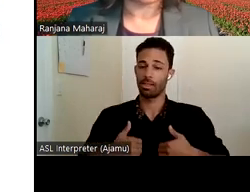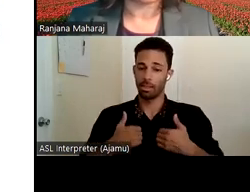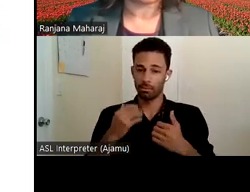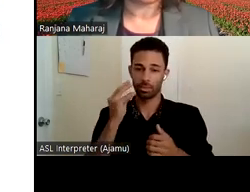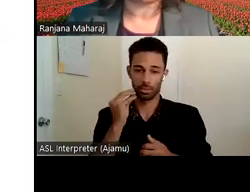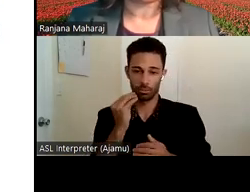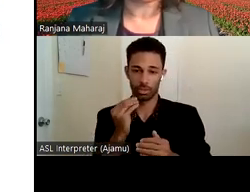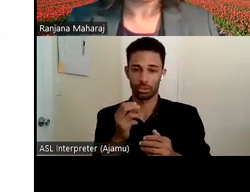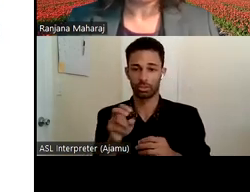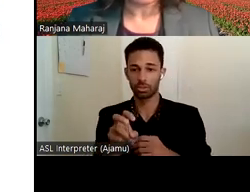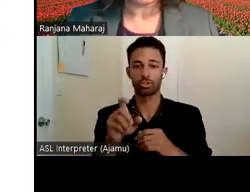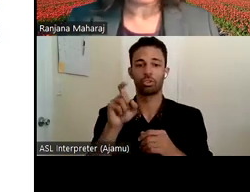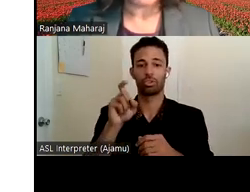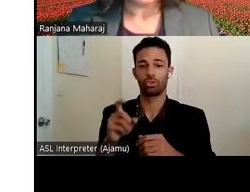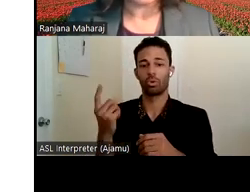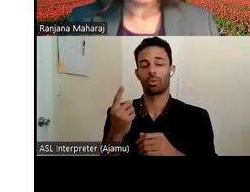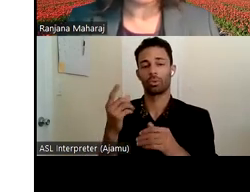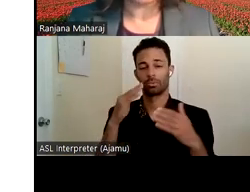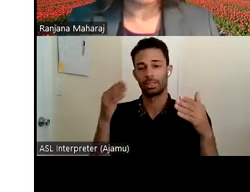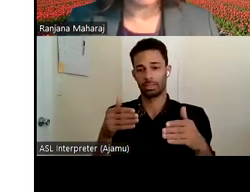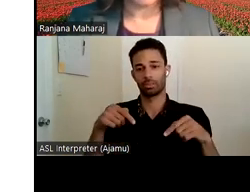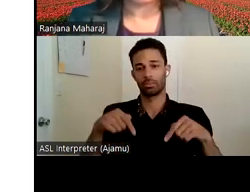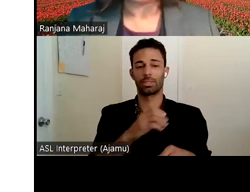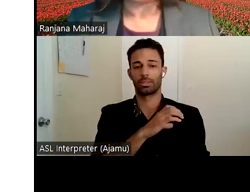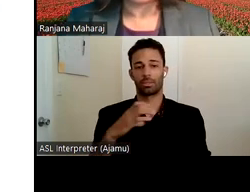the work of this council. Next slide, please.